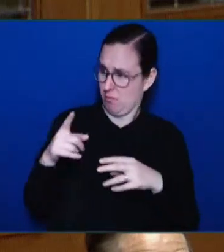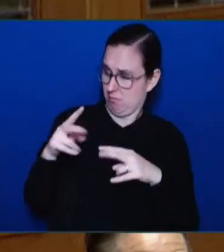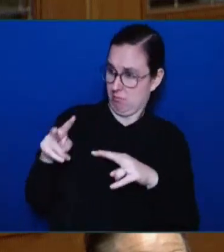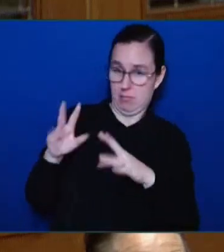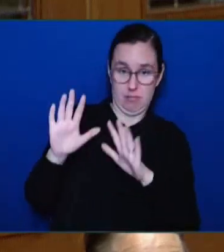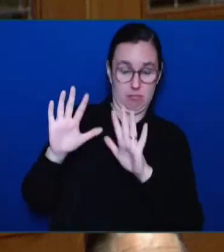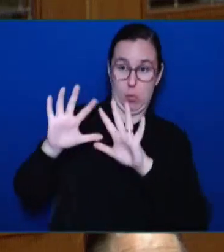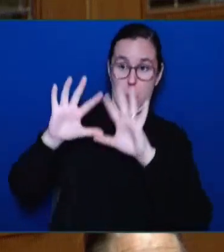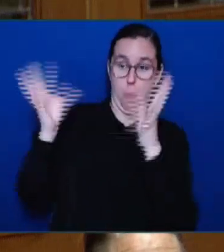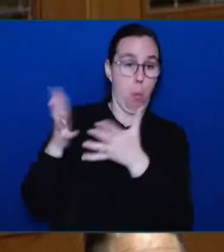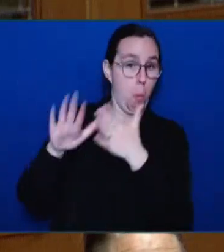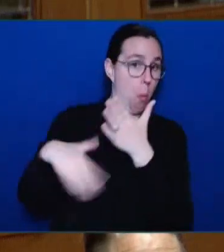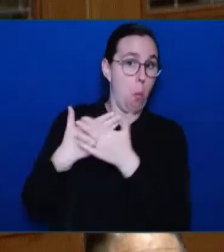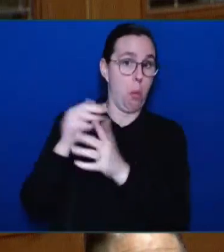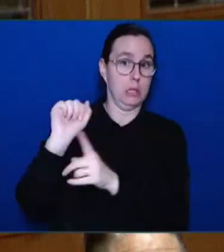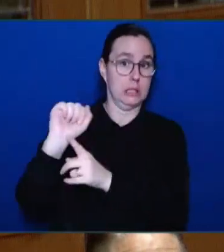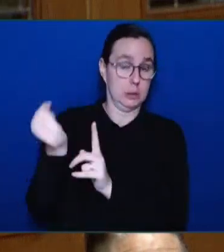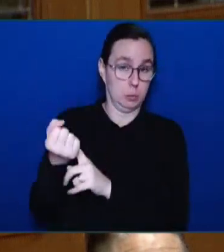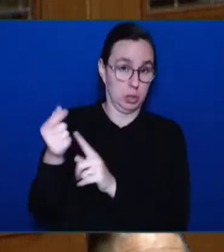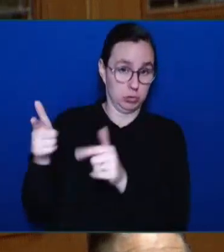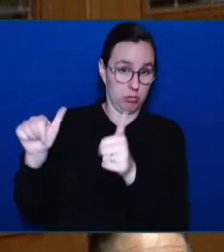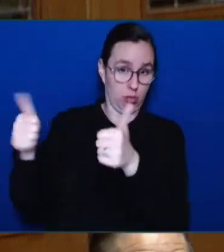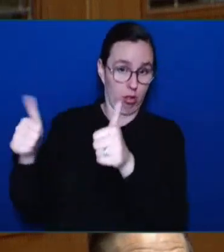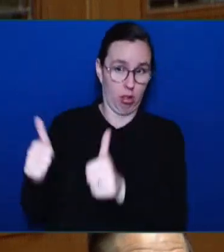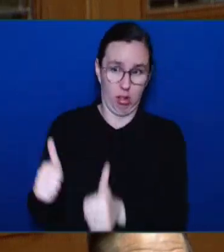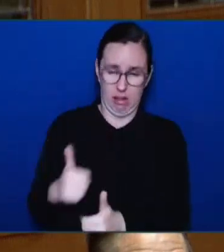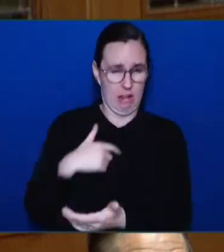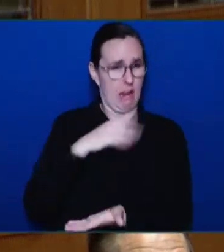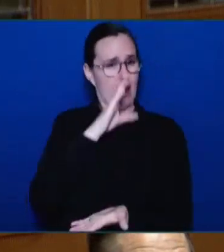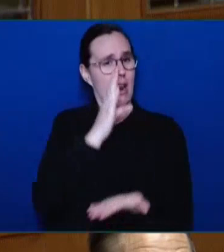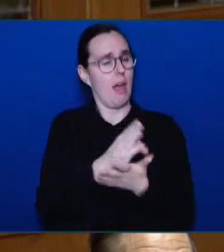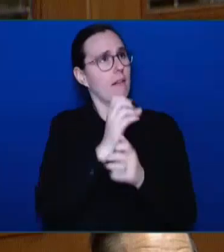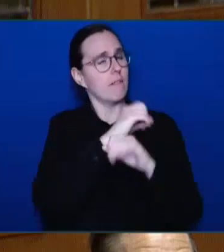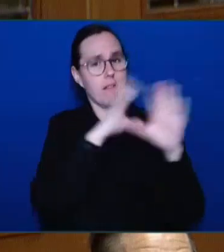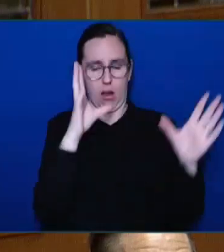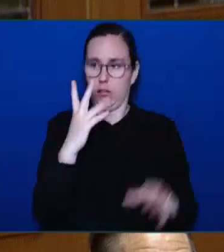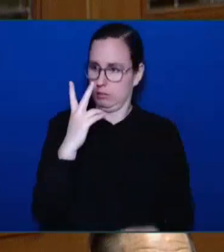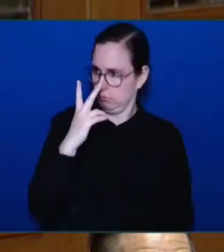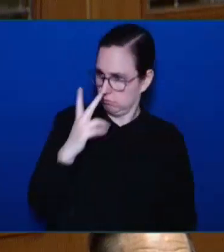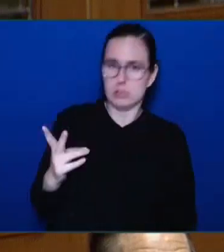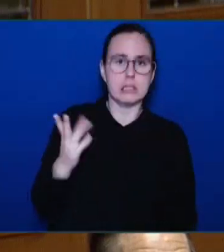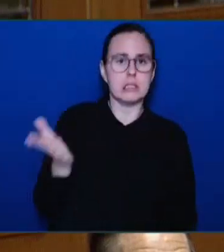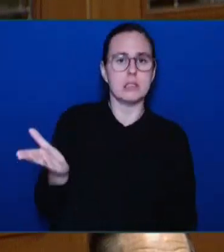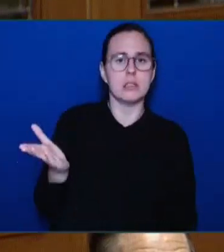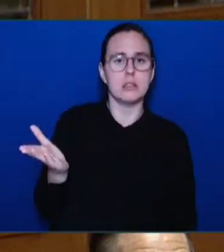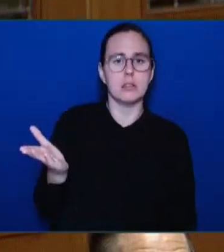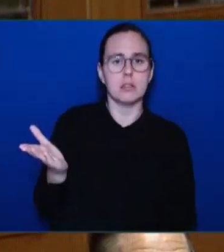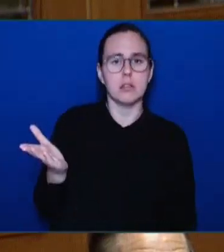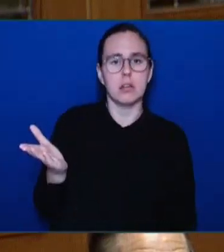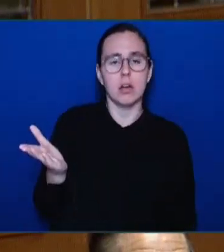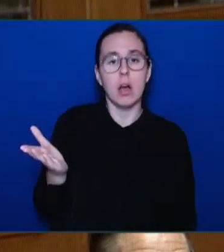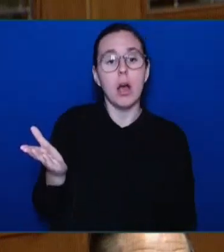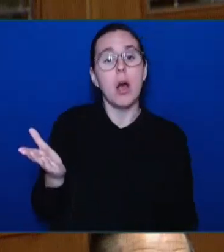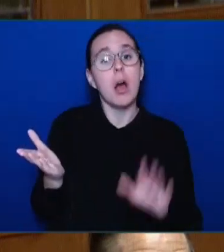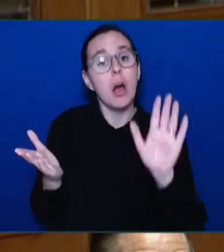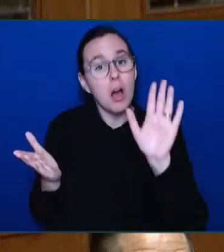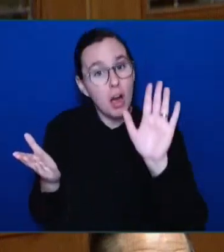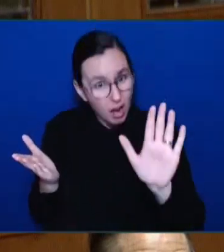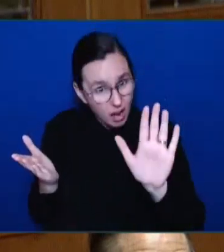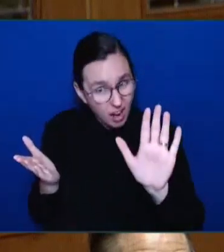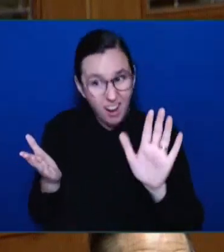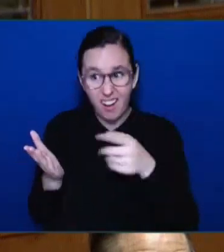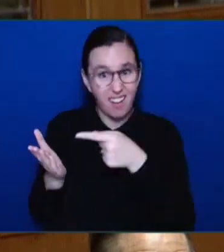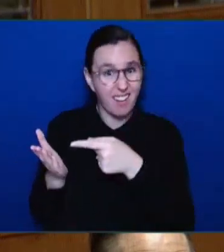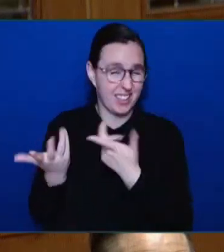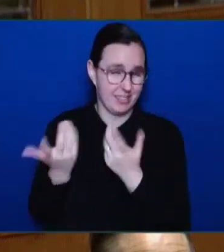playbook to attack public institutions, to diminish our public and political dialogue until